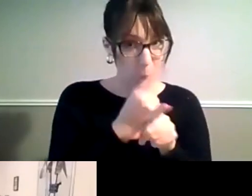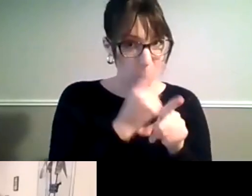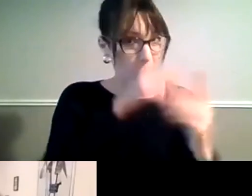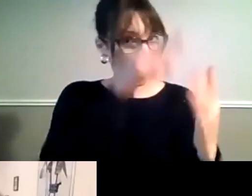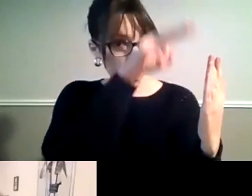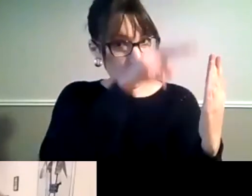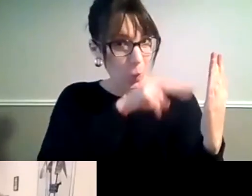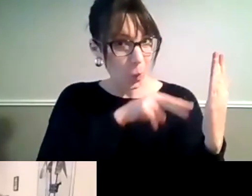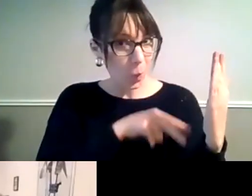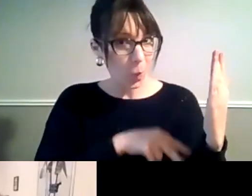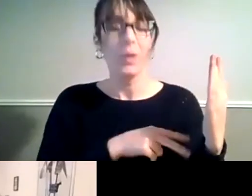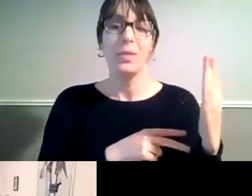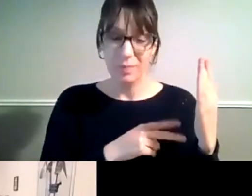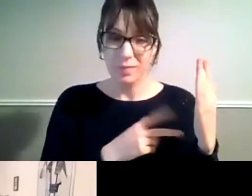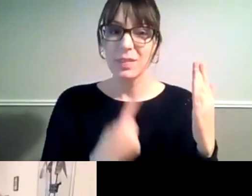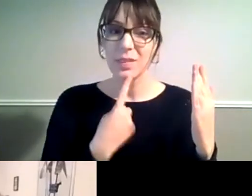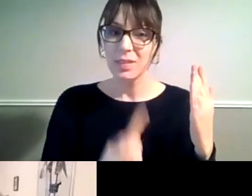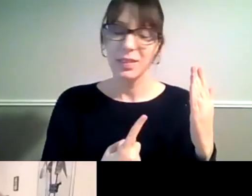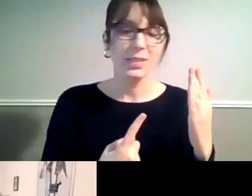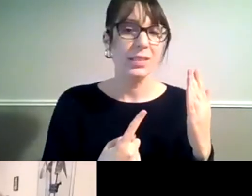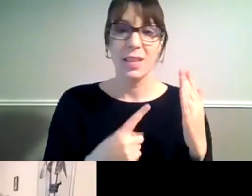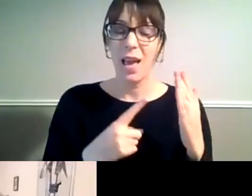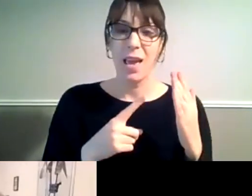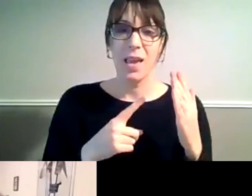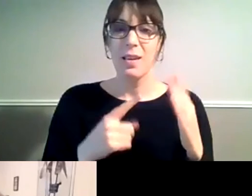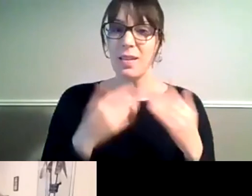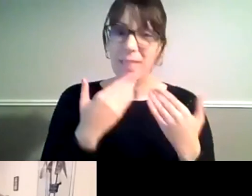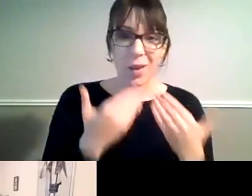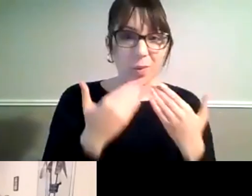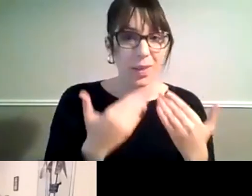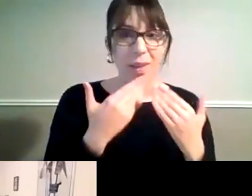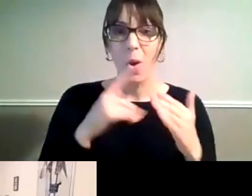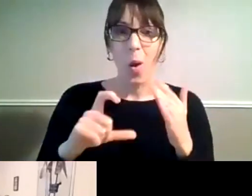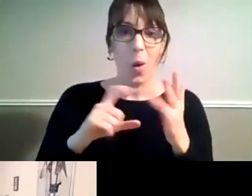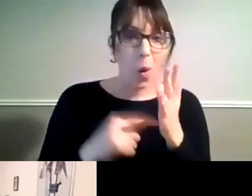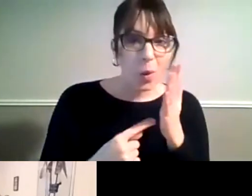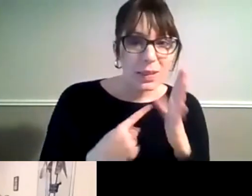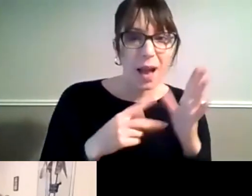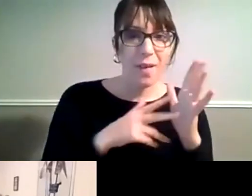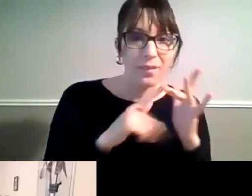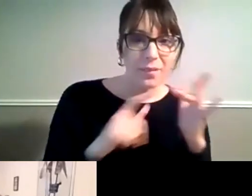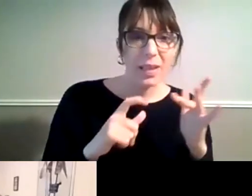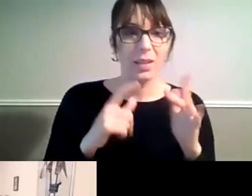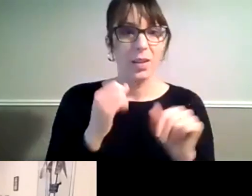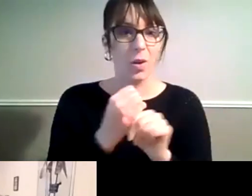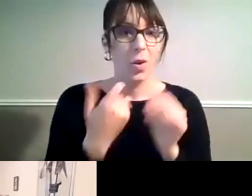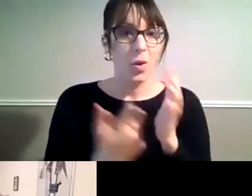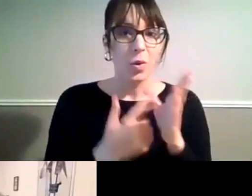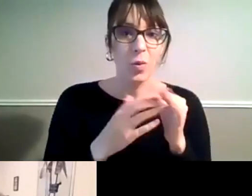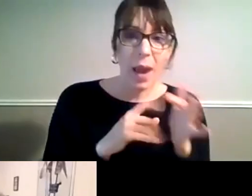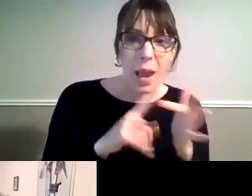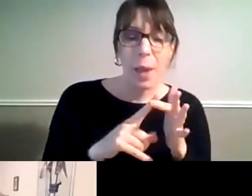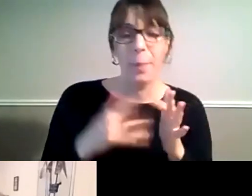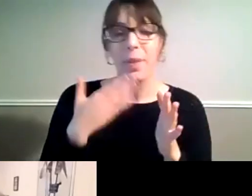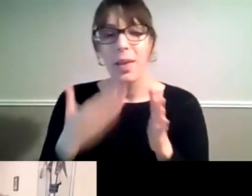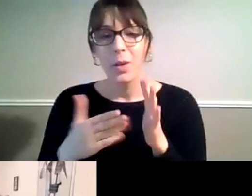to Kota Vic, yourself, Melissa, Lynn Bell and Peter. Lots of support for Lauren and her work and the ATFA